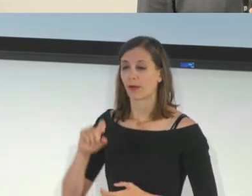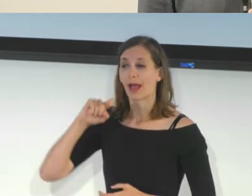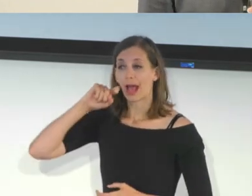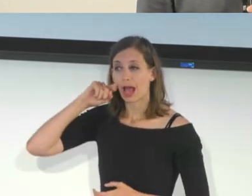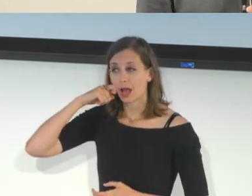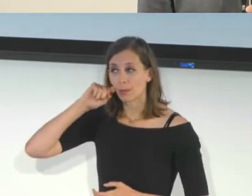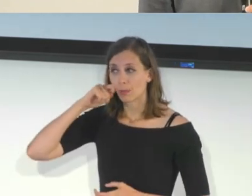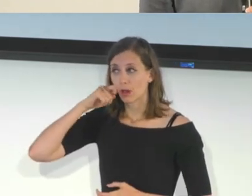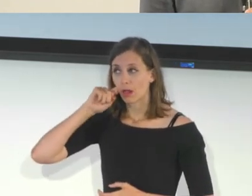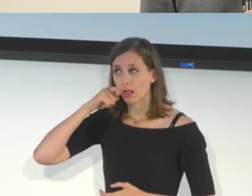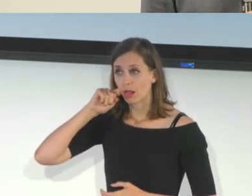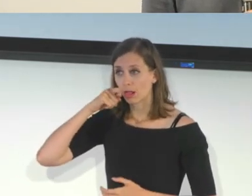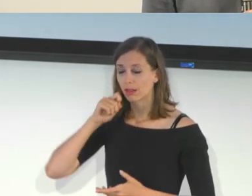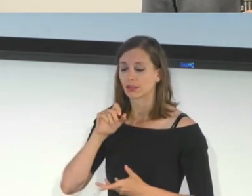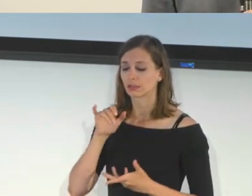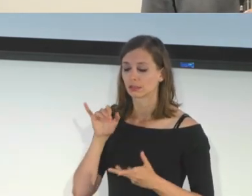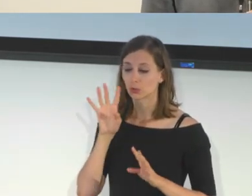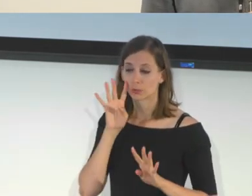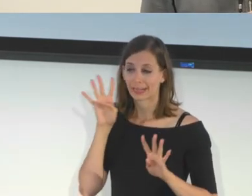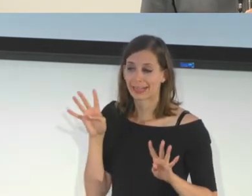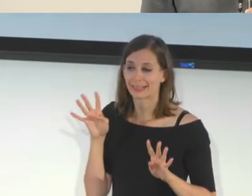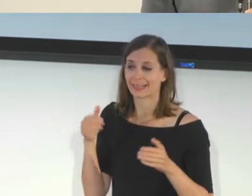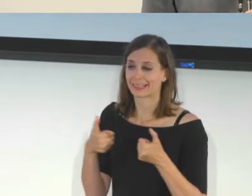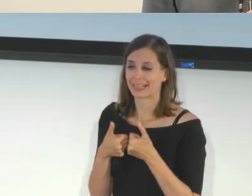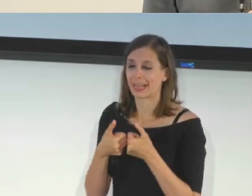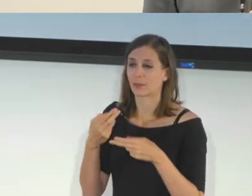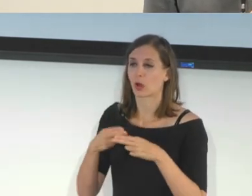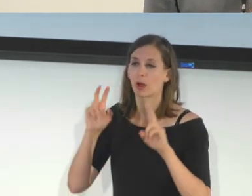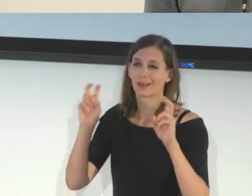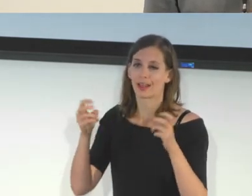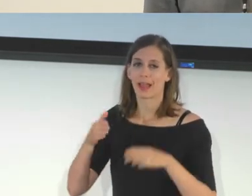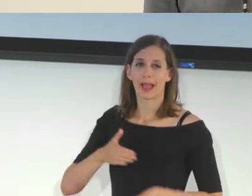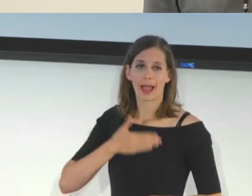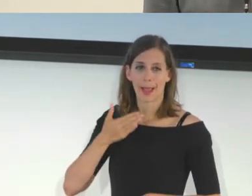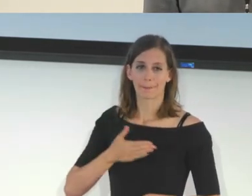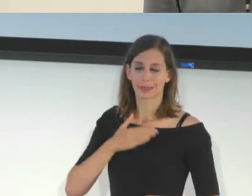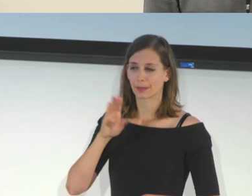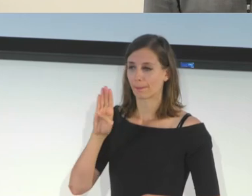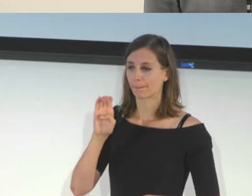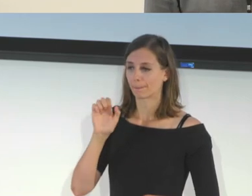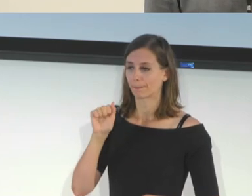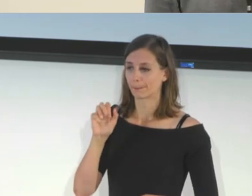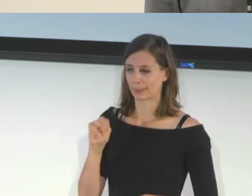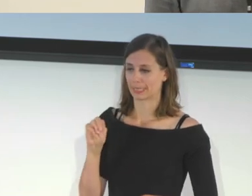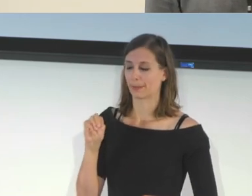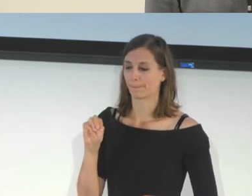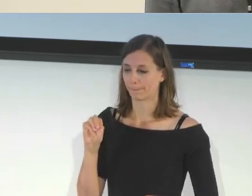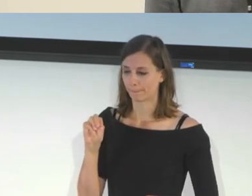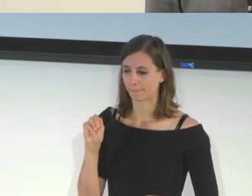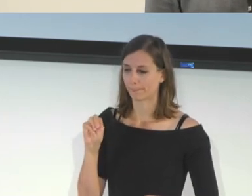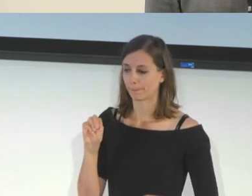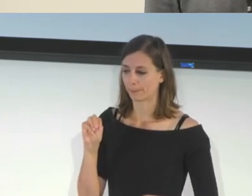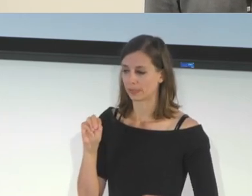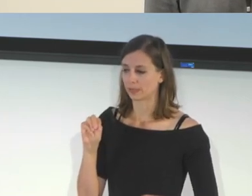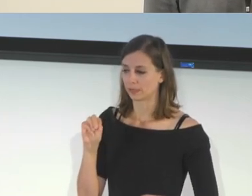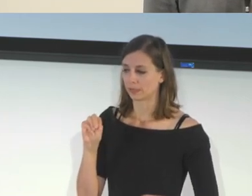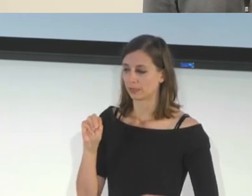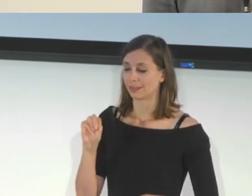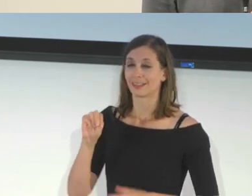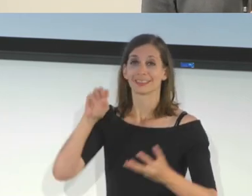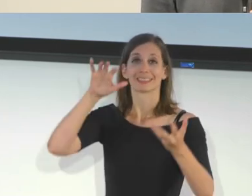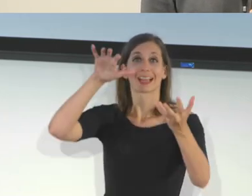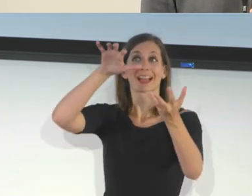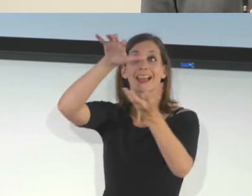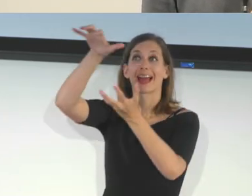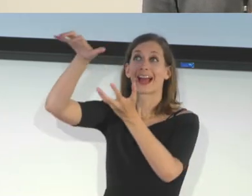is a small game that they created that's called Happy Beam. And it's basically transposing clouds into the